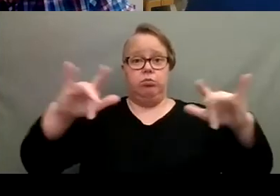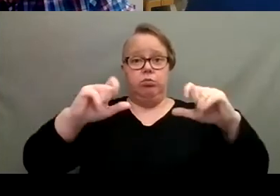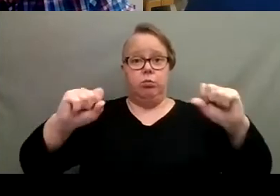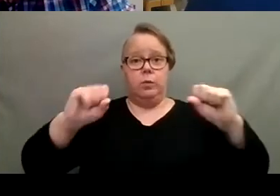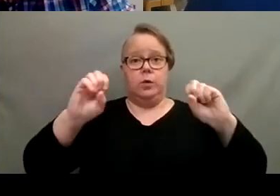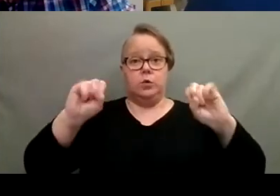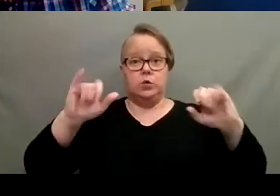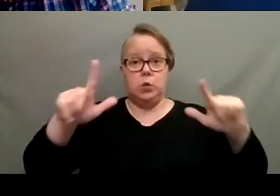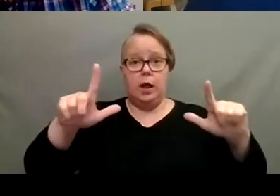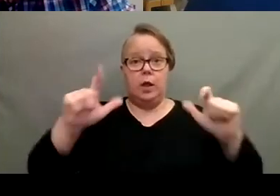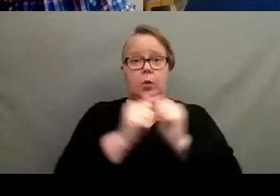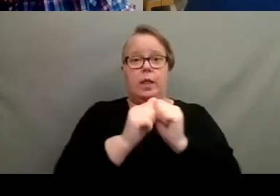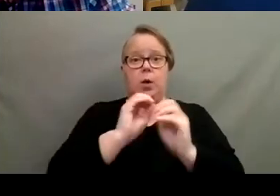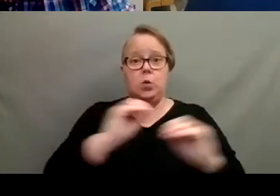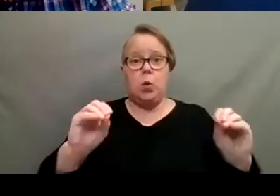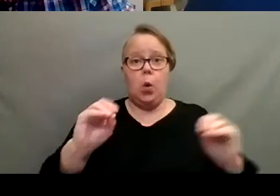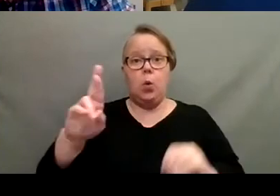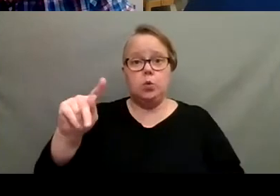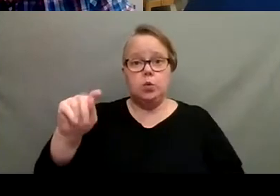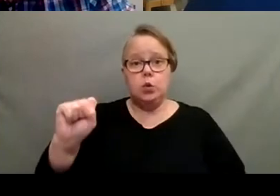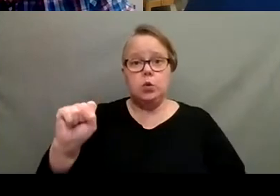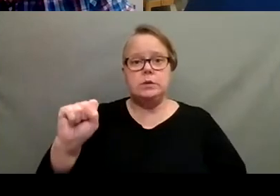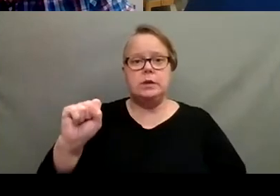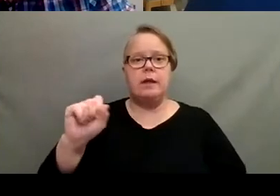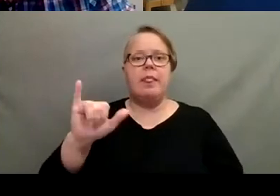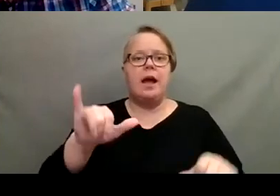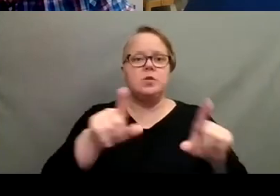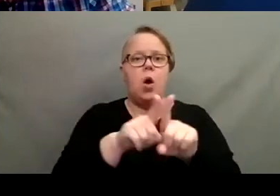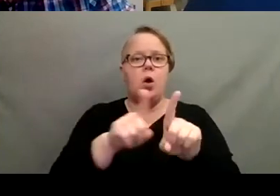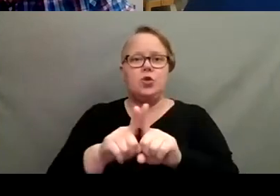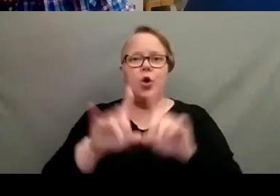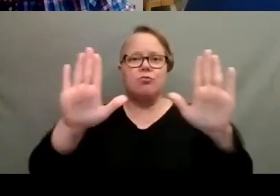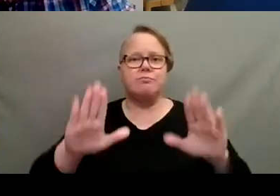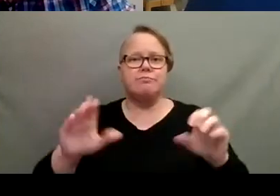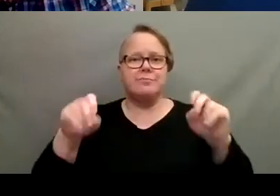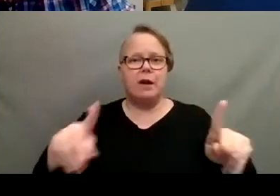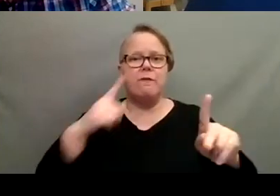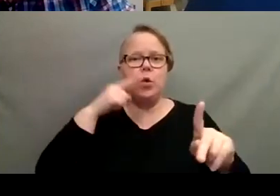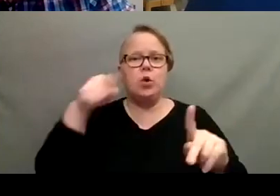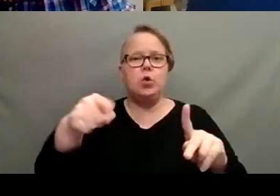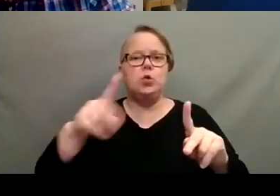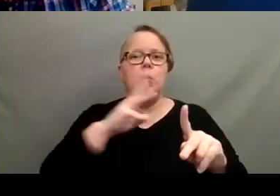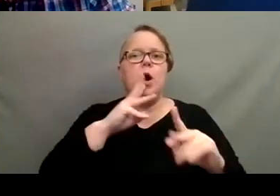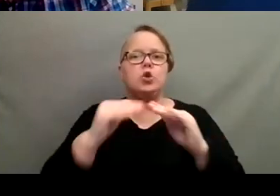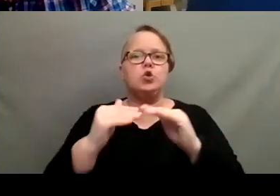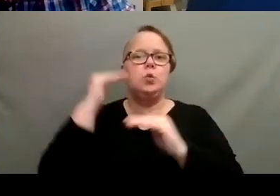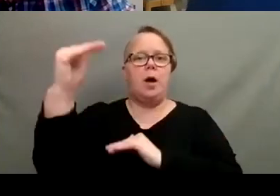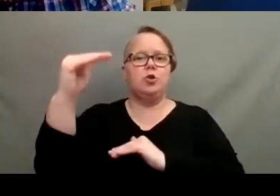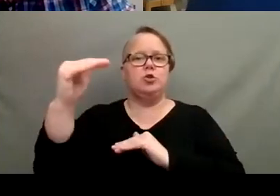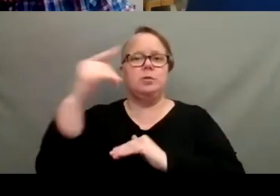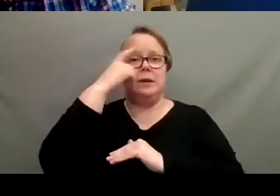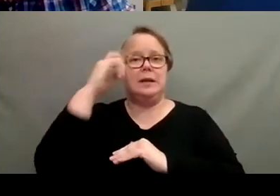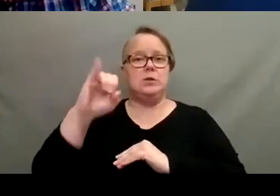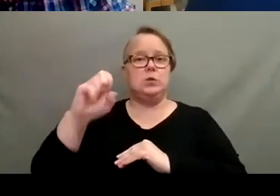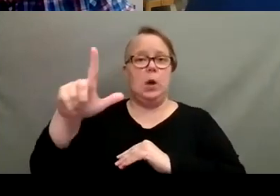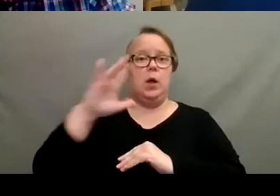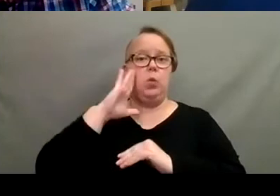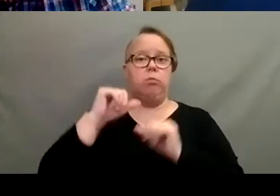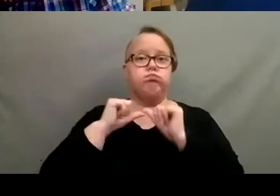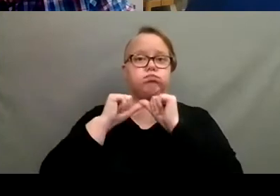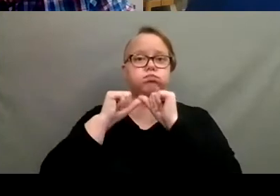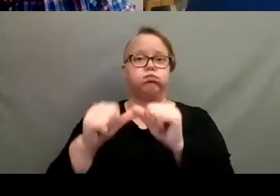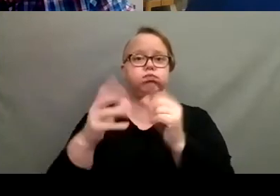have any roots growing in it yet, that's also a great opportunity for you to over water. So that soil is going to stay wet for a